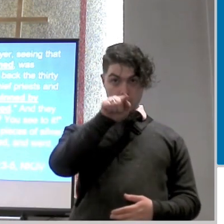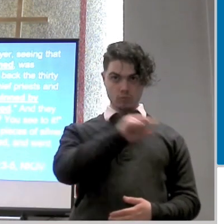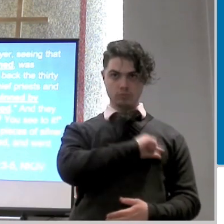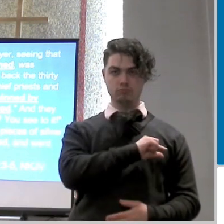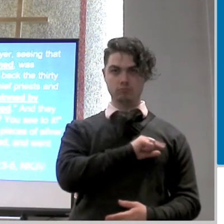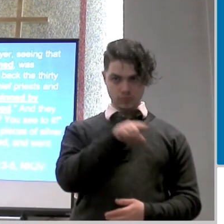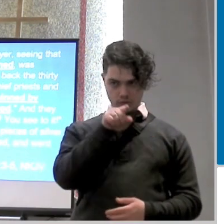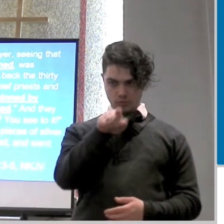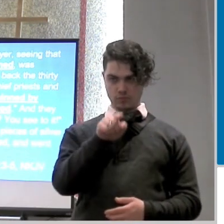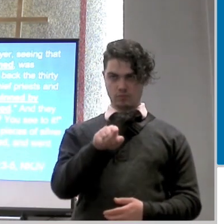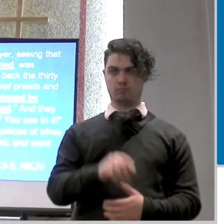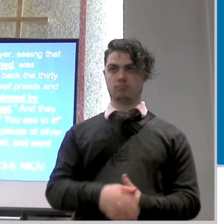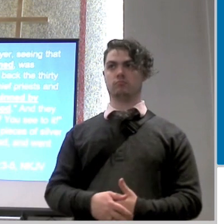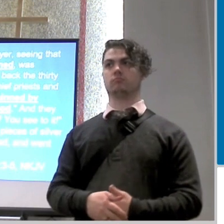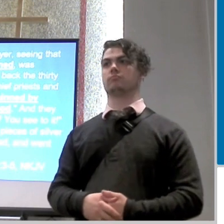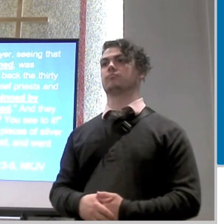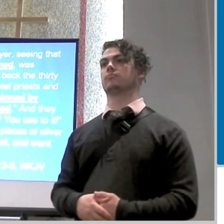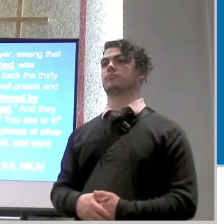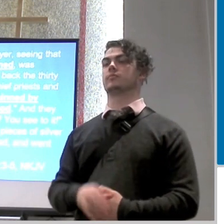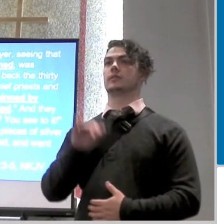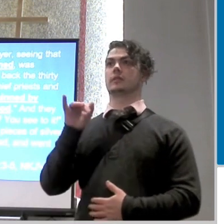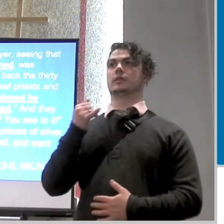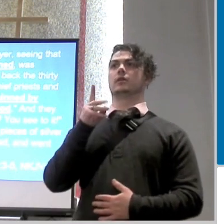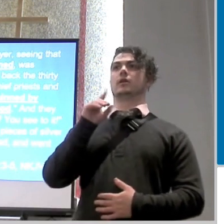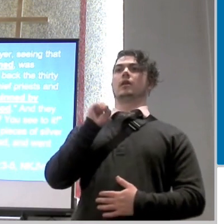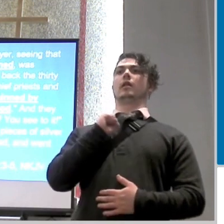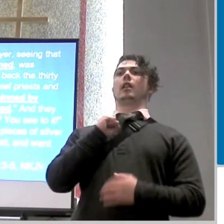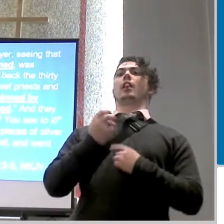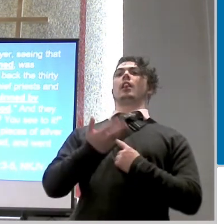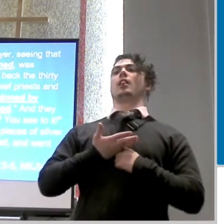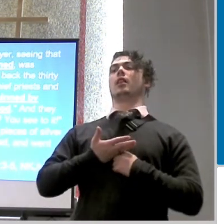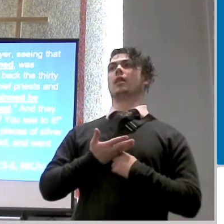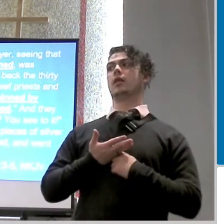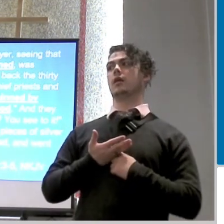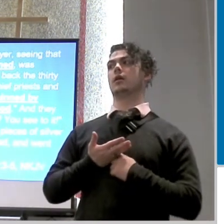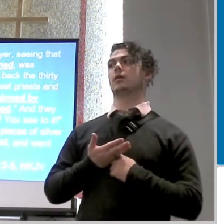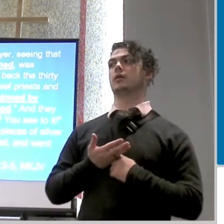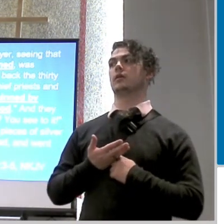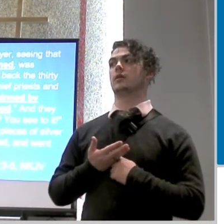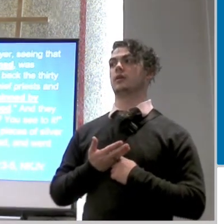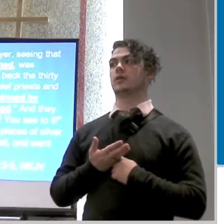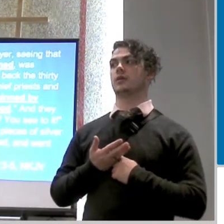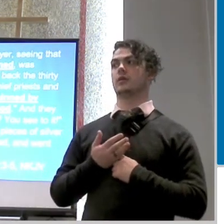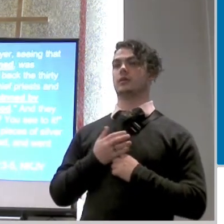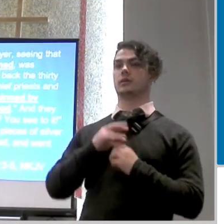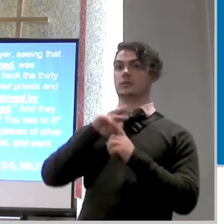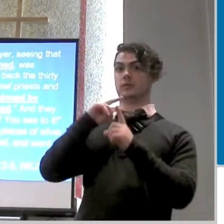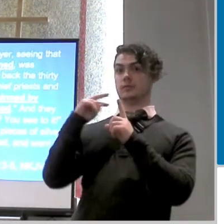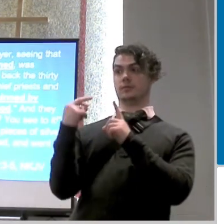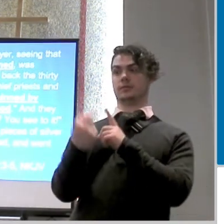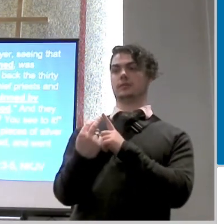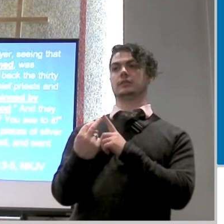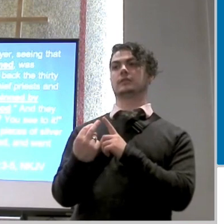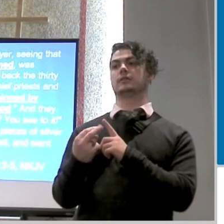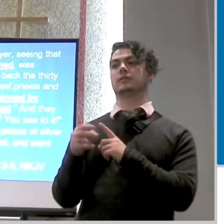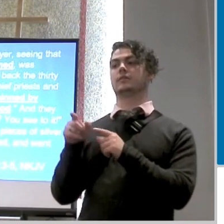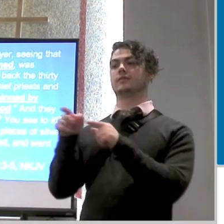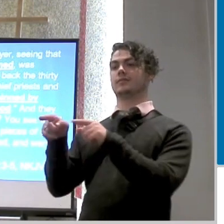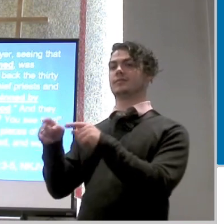head right so now judas is taking on the perception that the chief priests have given him